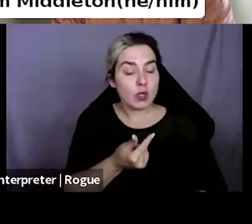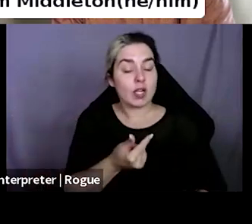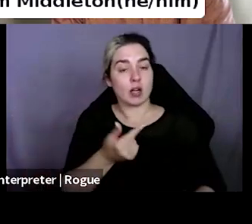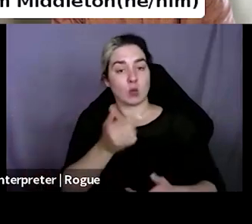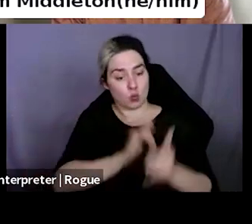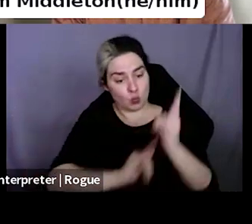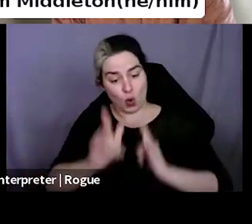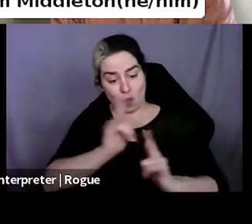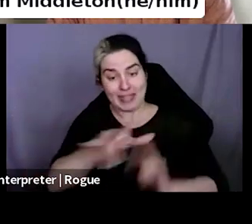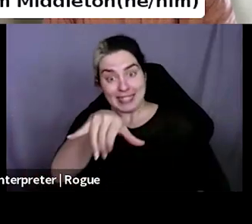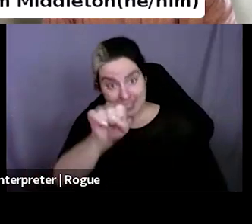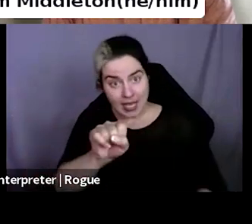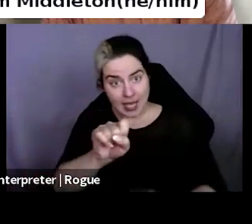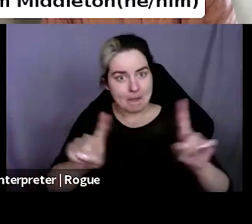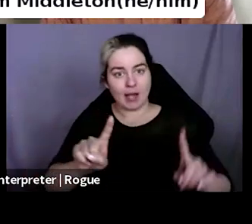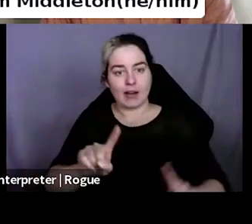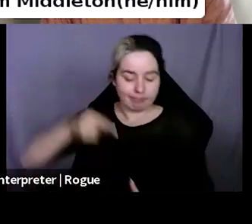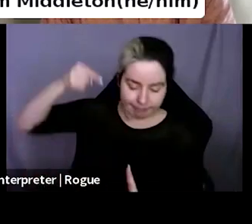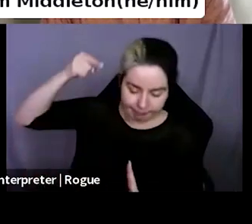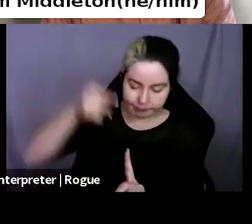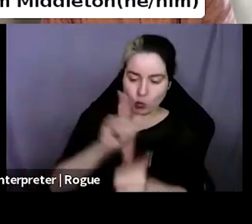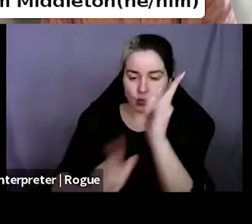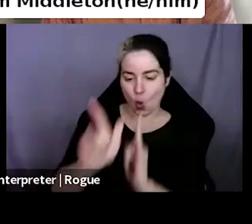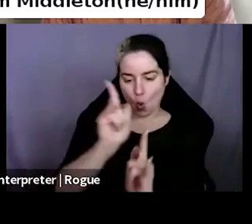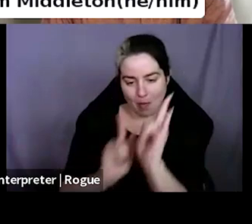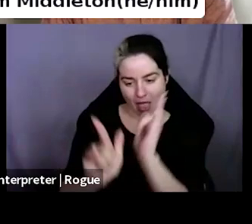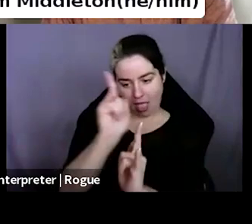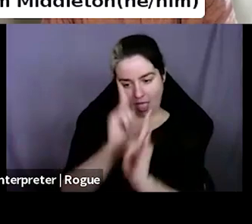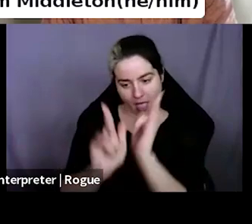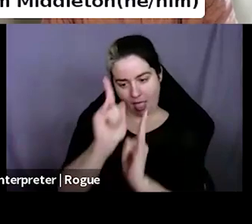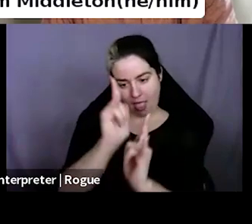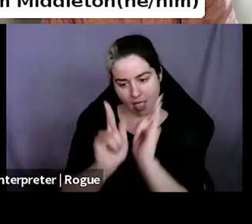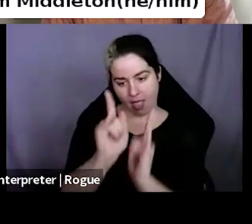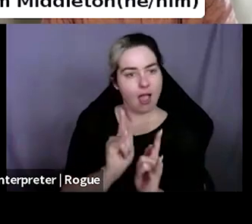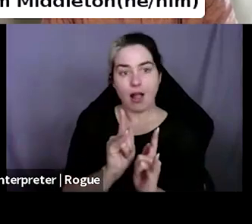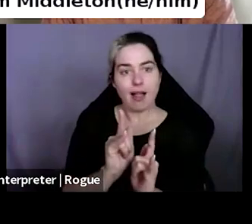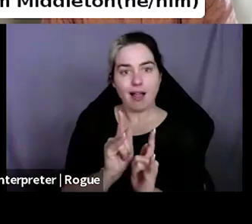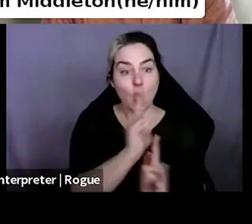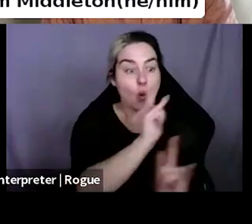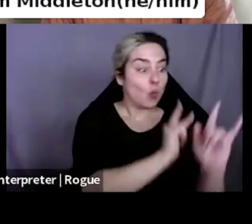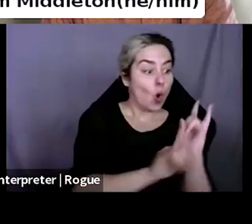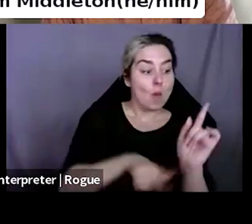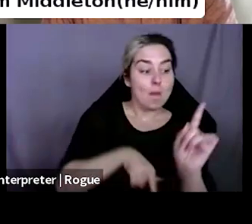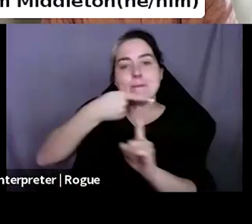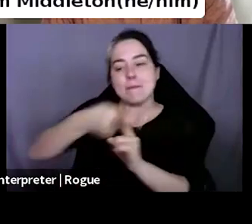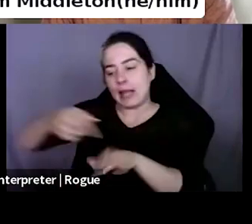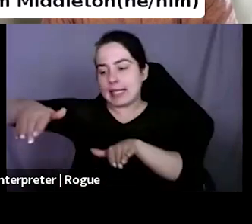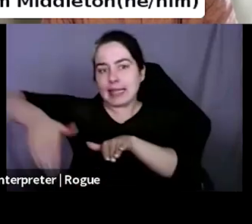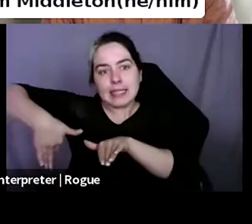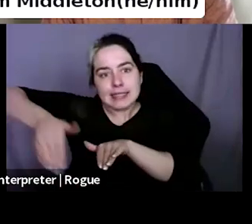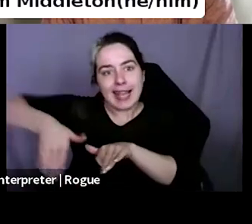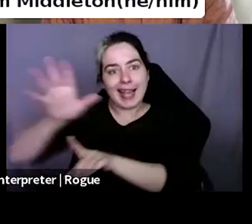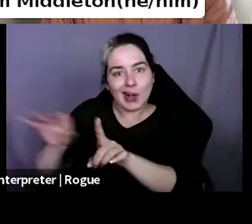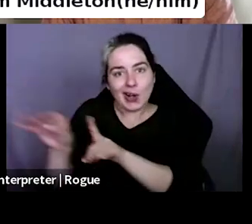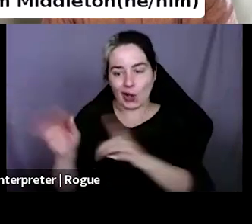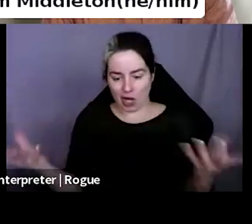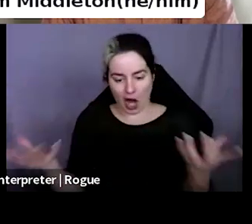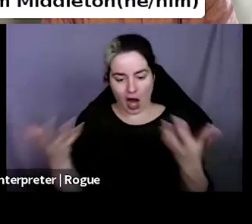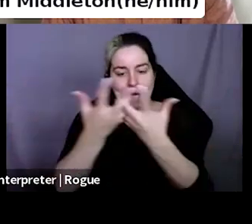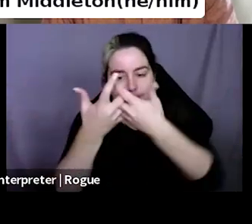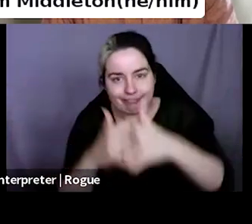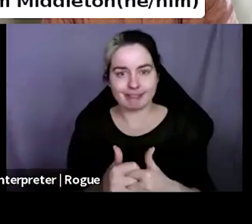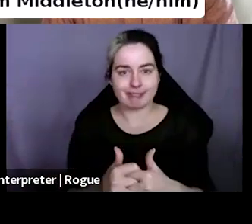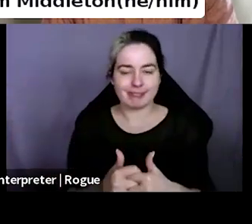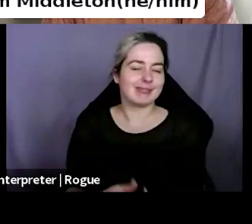of culture. And in this case, it's skater culture, but there's got to be something going on besides just, you know, meet